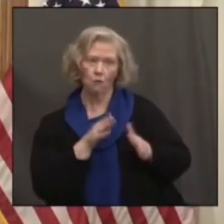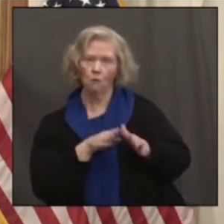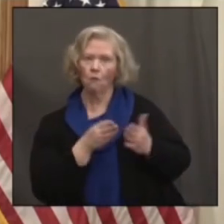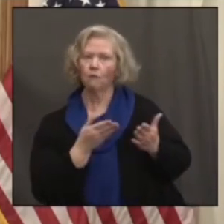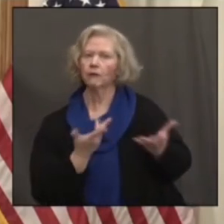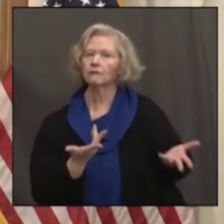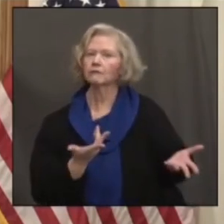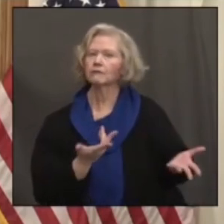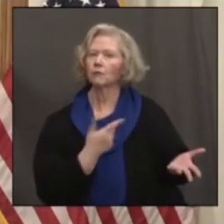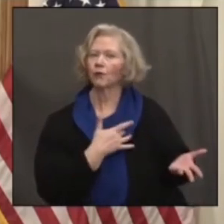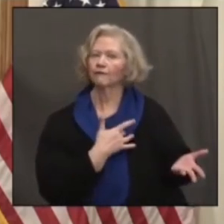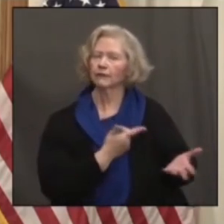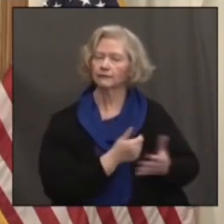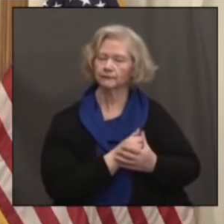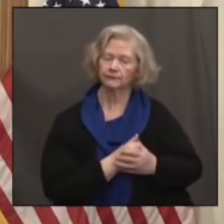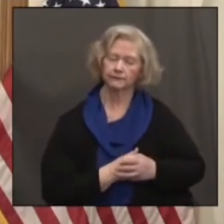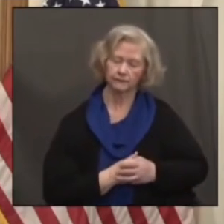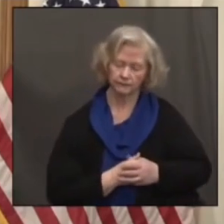tomorrow.